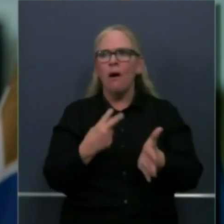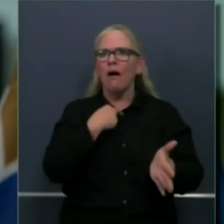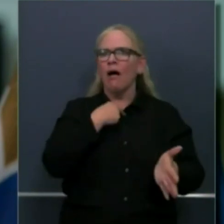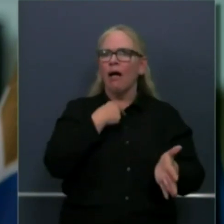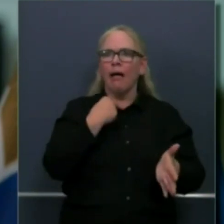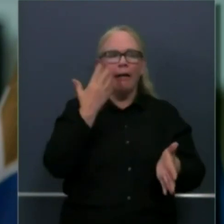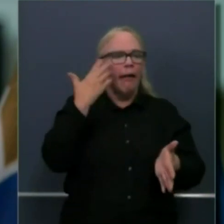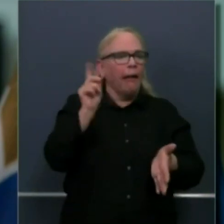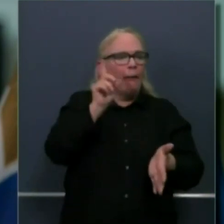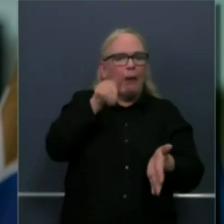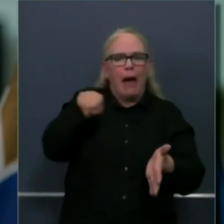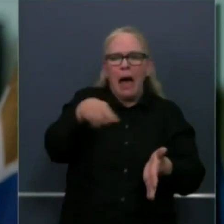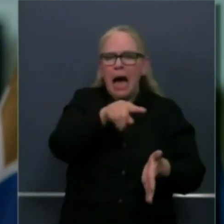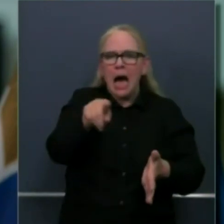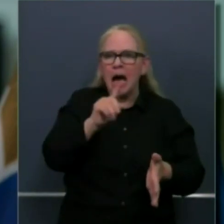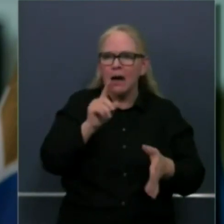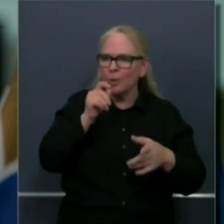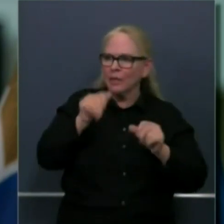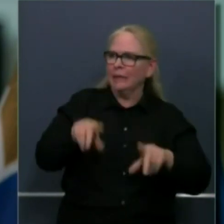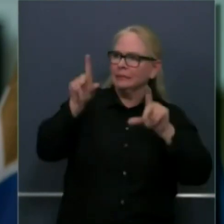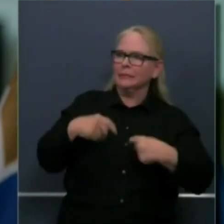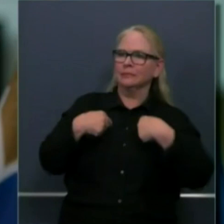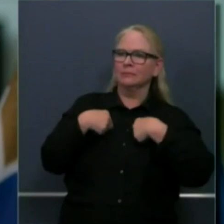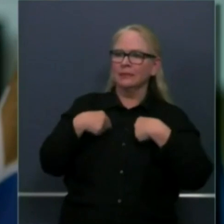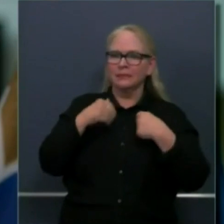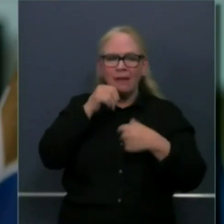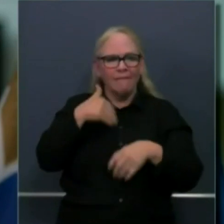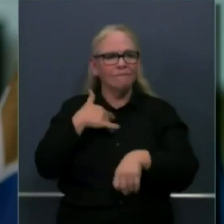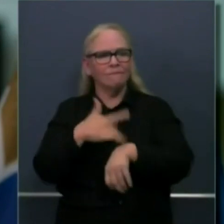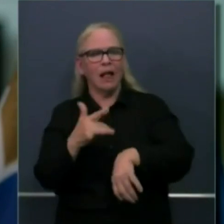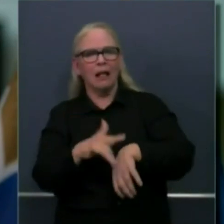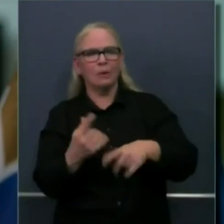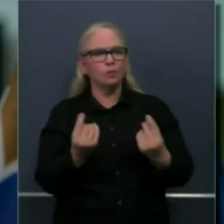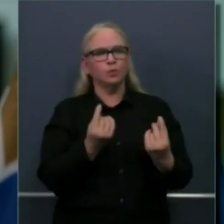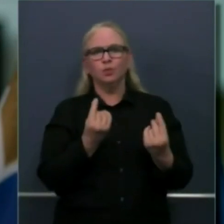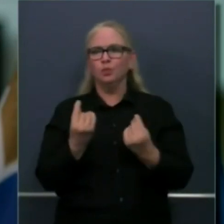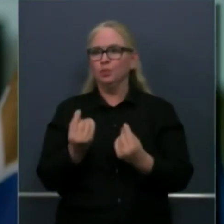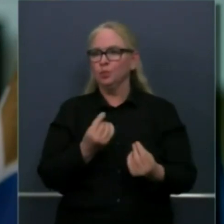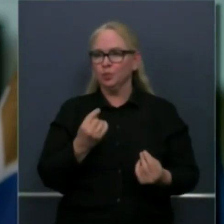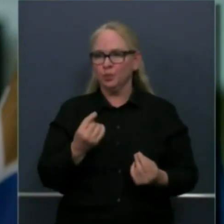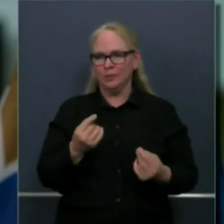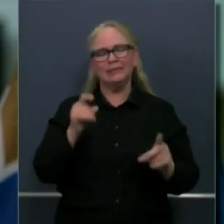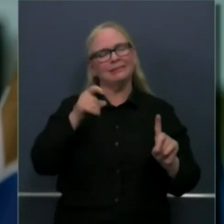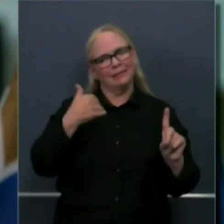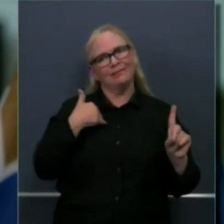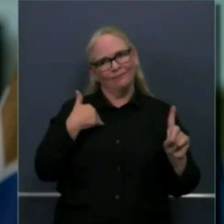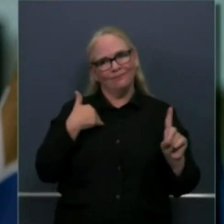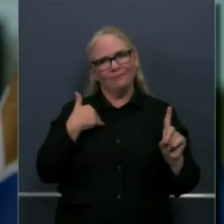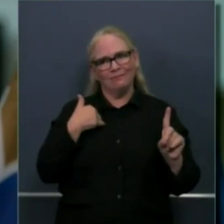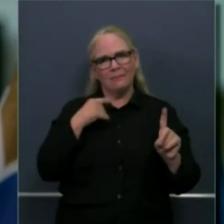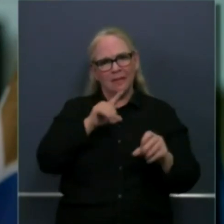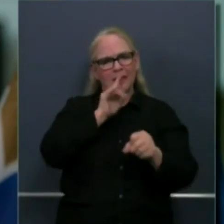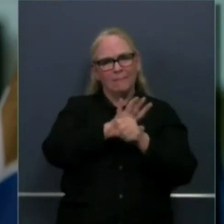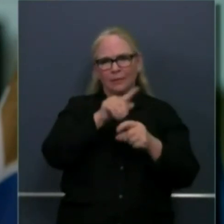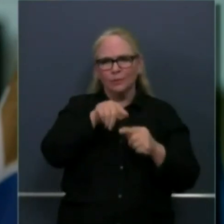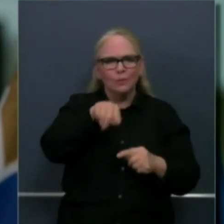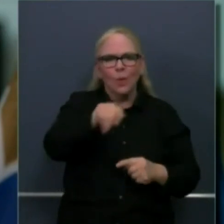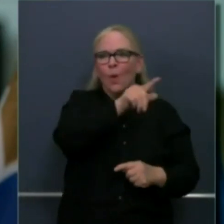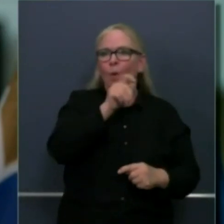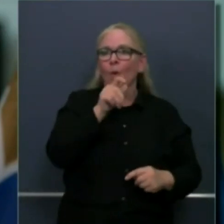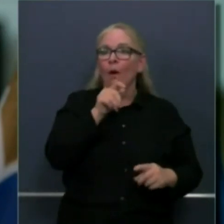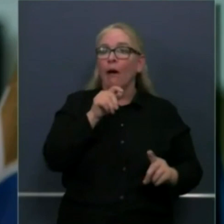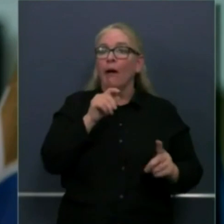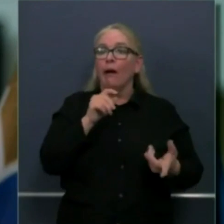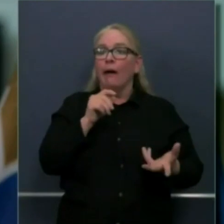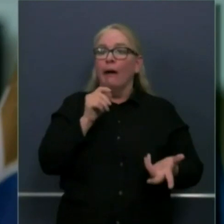a testing location in their community. We made a subsequent commitment that it's not just the total number of tests it's